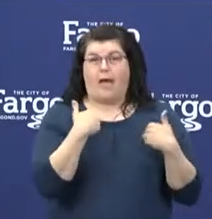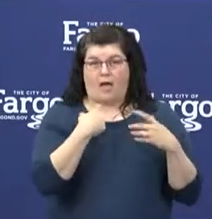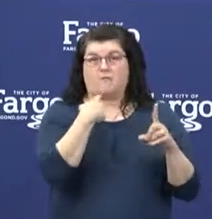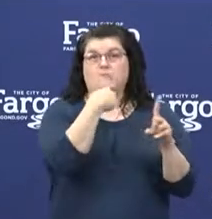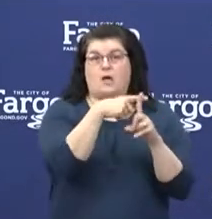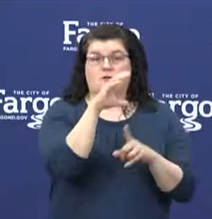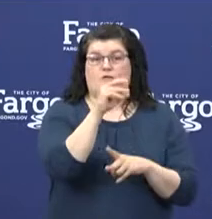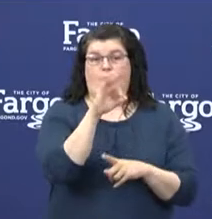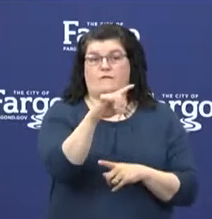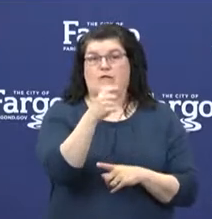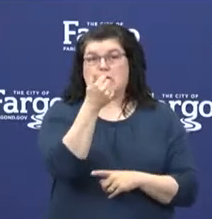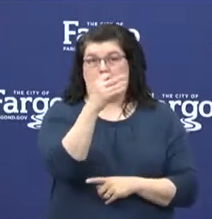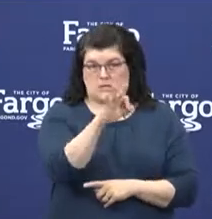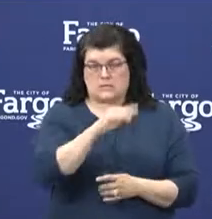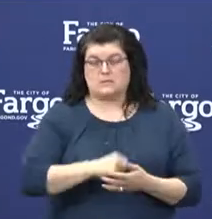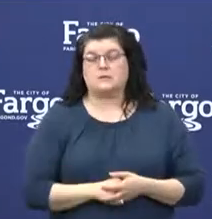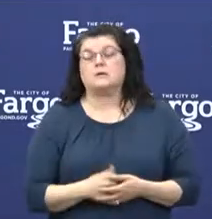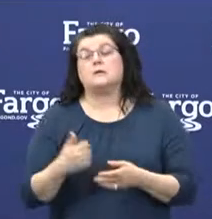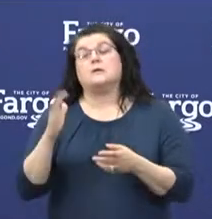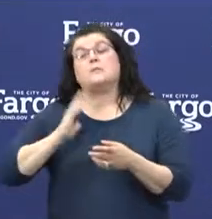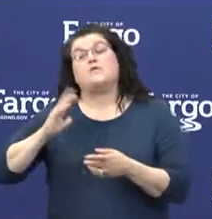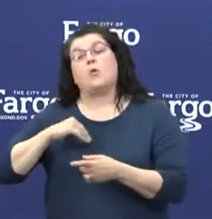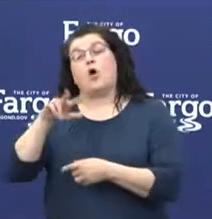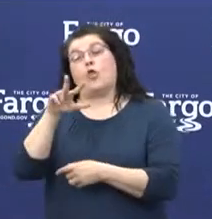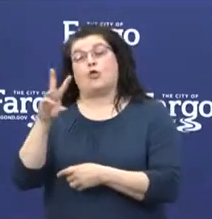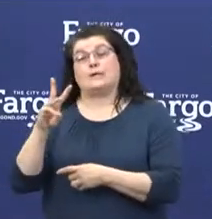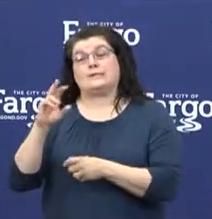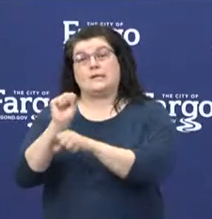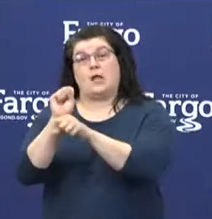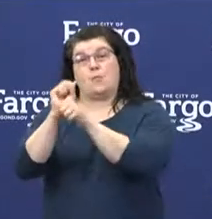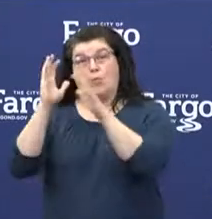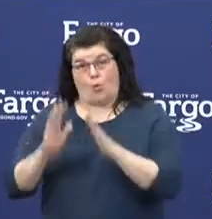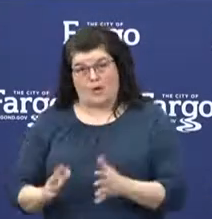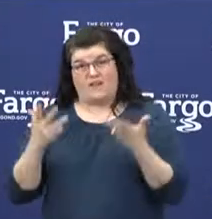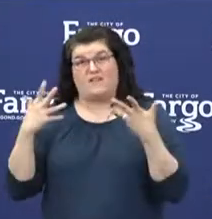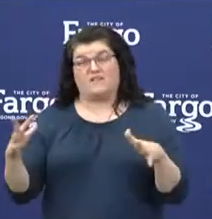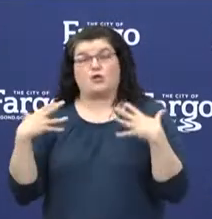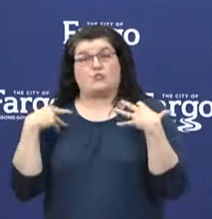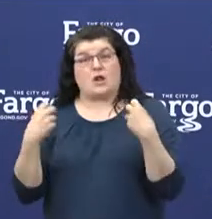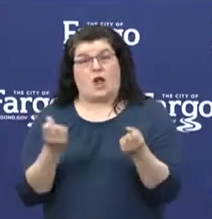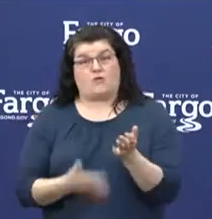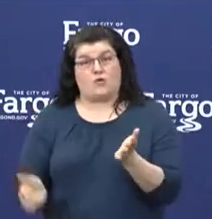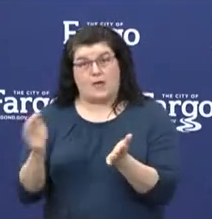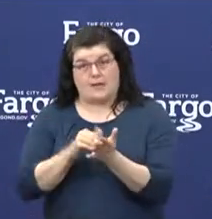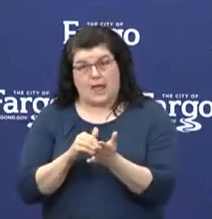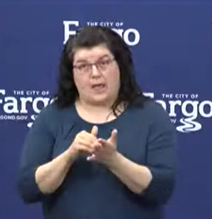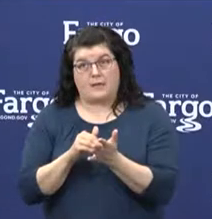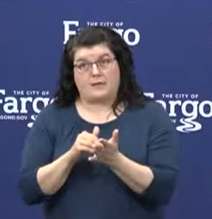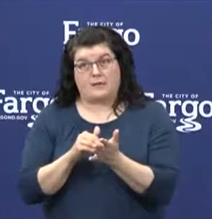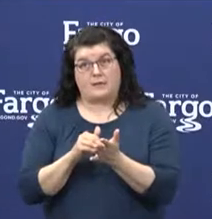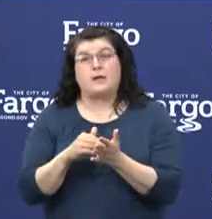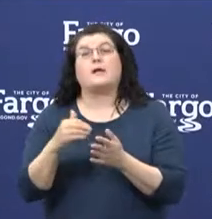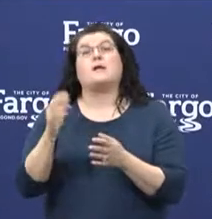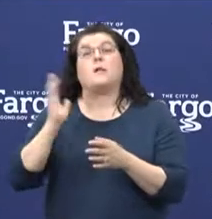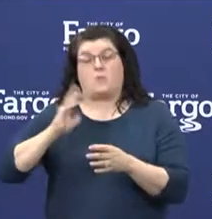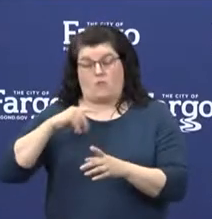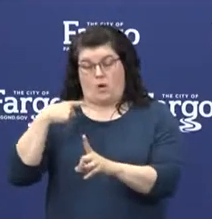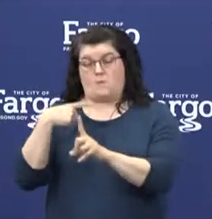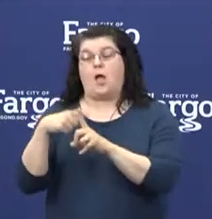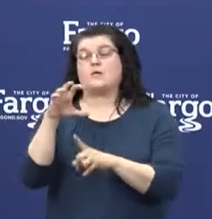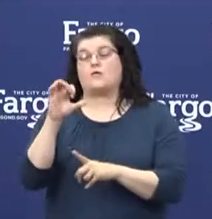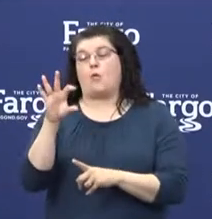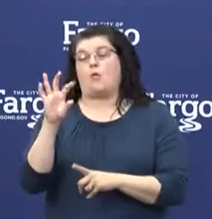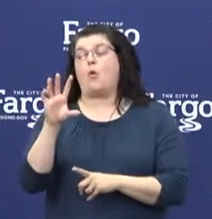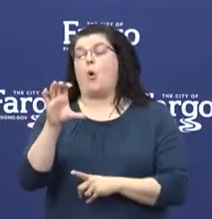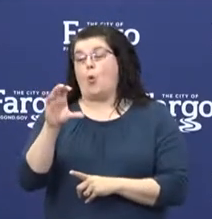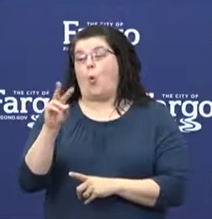We've had 36 employees, many of whom have recovered that acquired COVID-19, but none